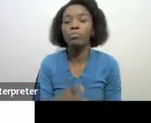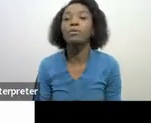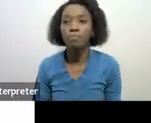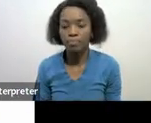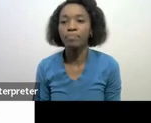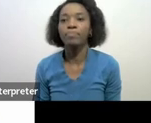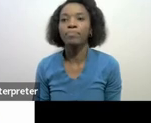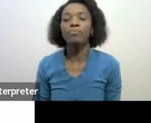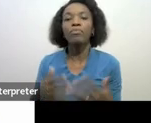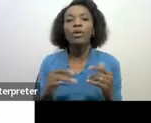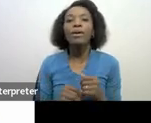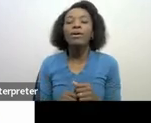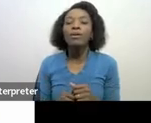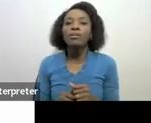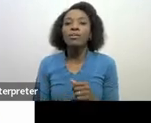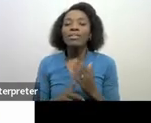and then on the textual